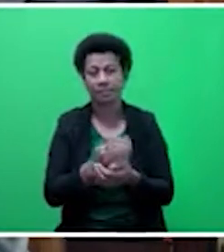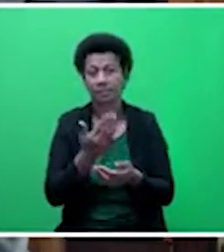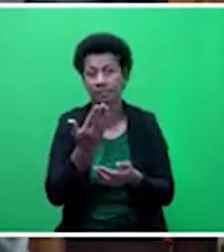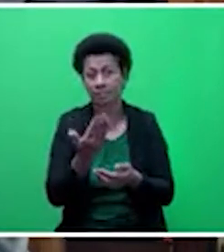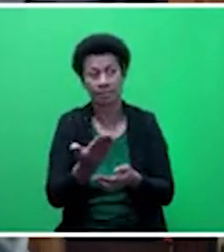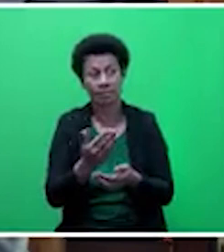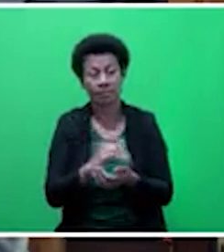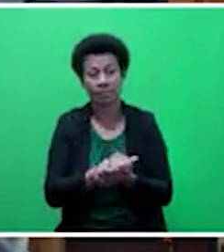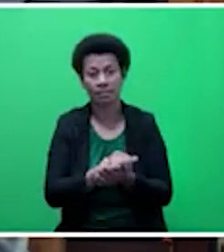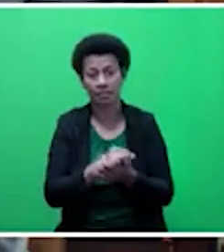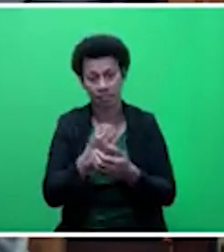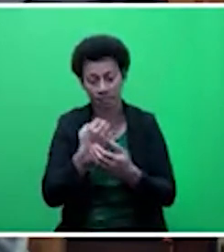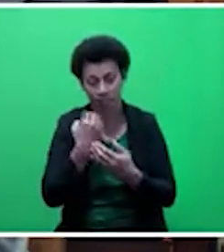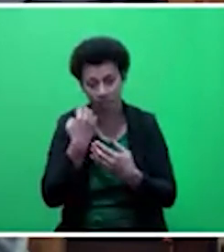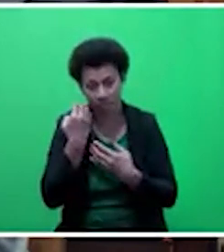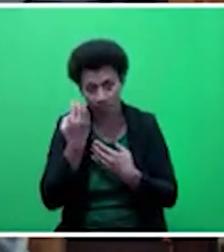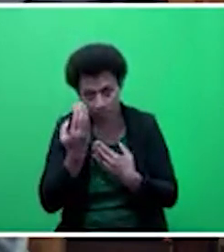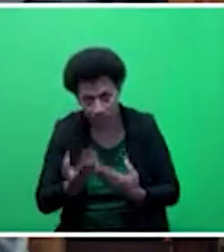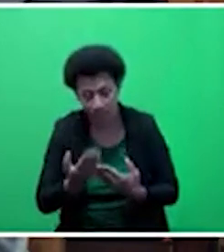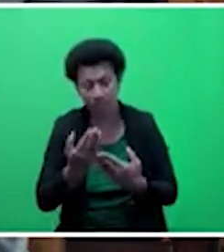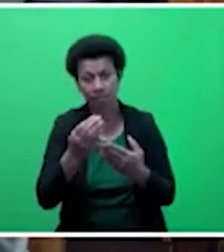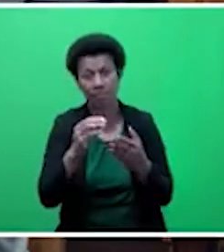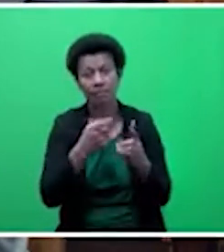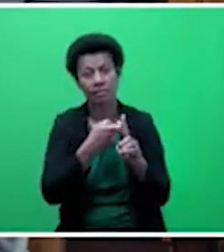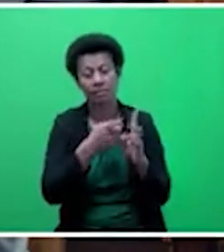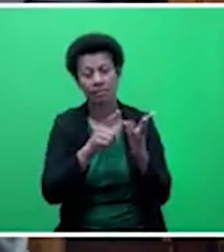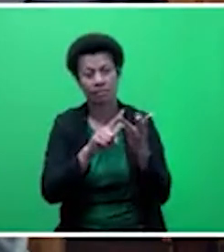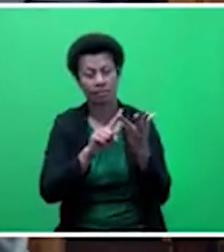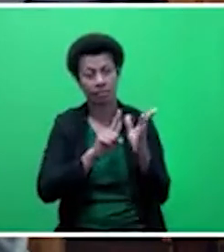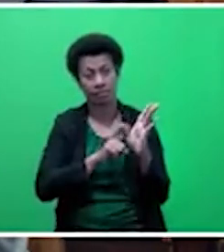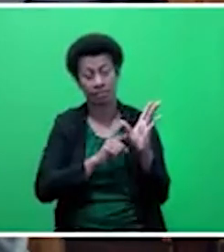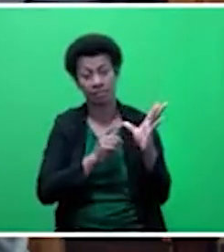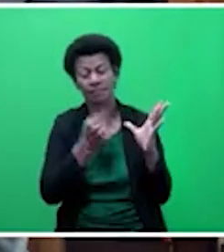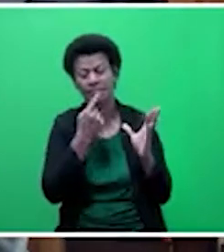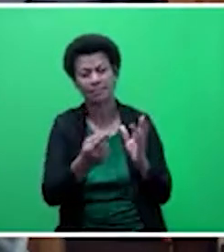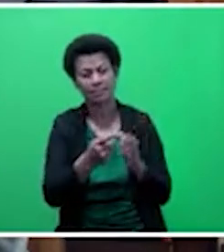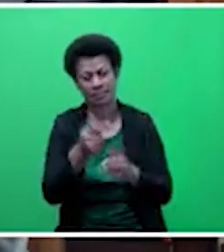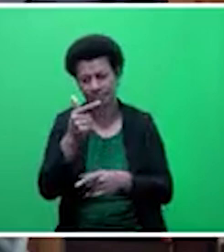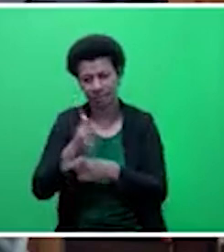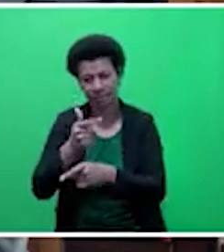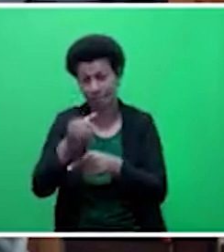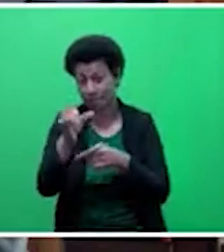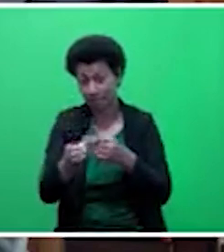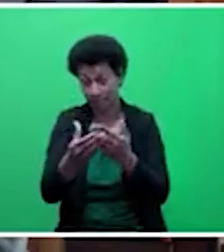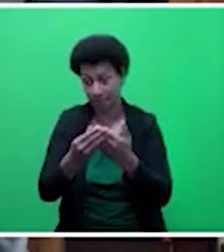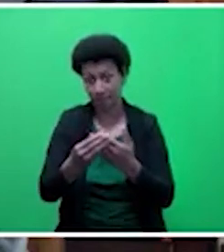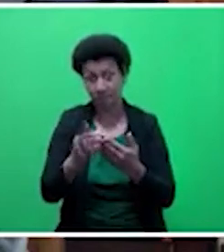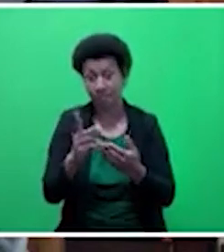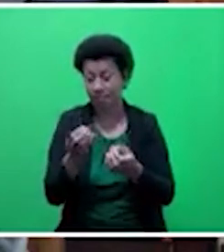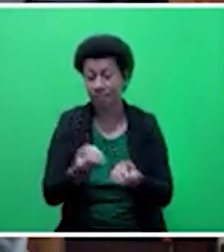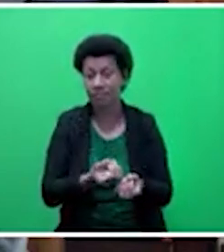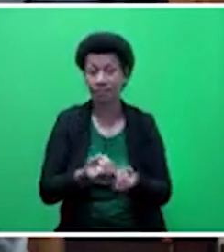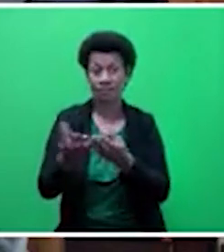if Honorable Koya had said that, they don't go and make submissions. Labour Party did it. Why don't you join them and make submissions? Various